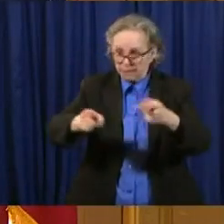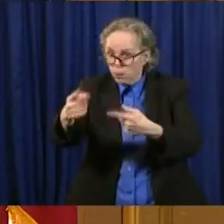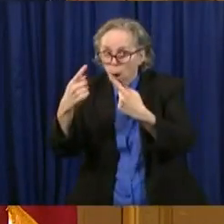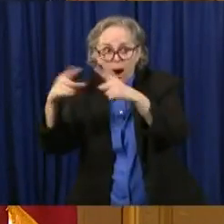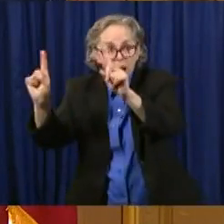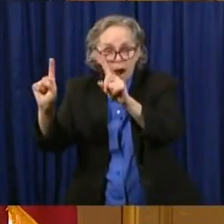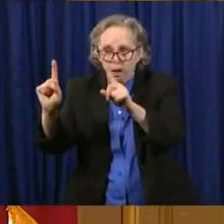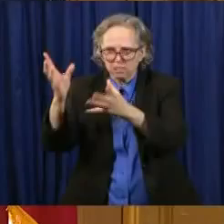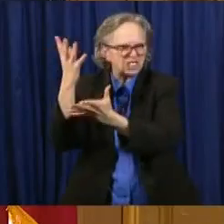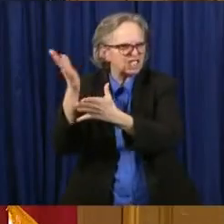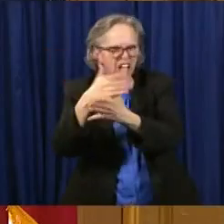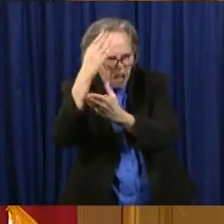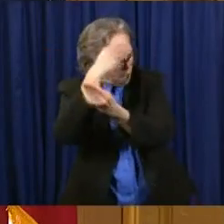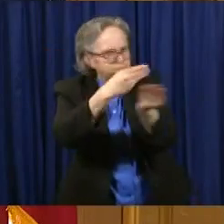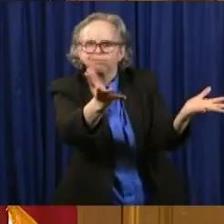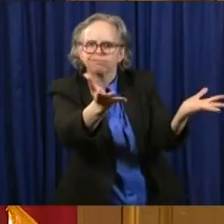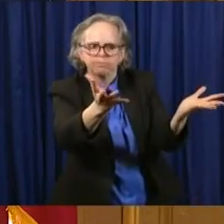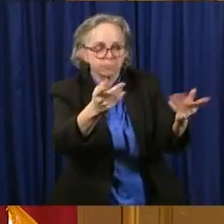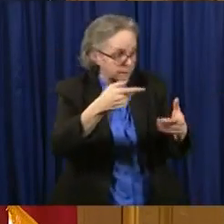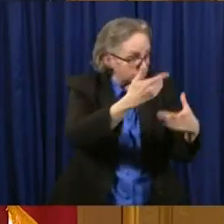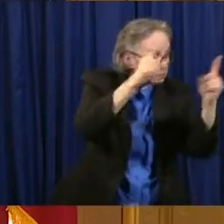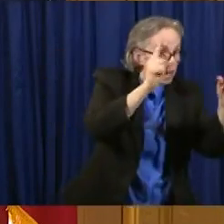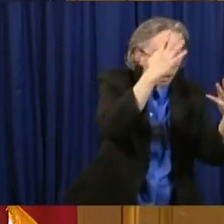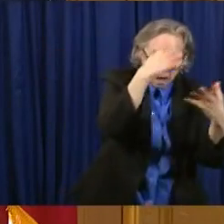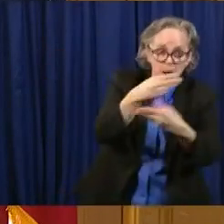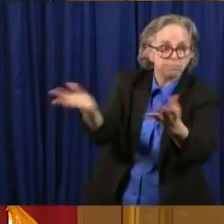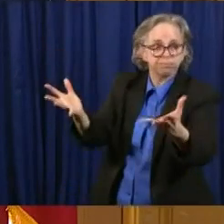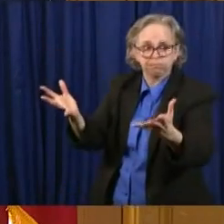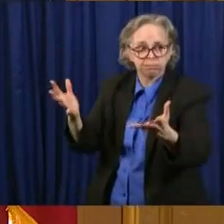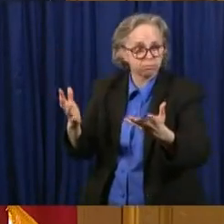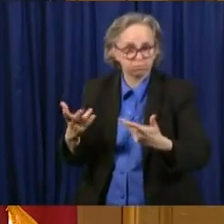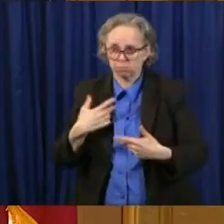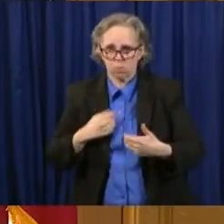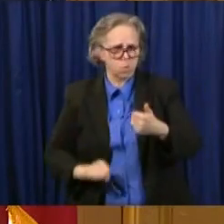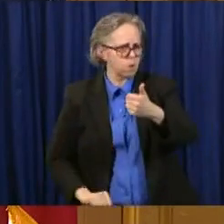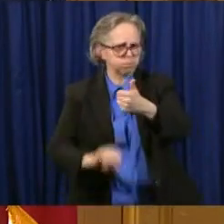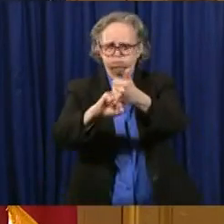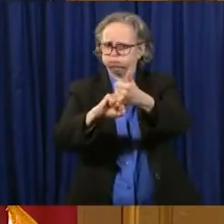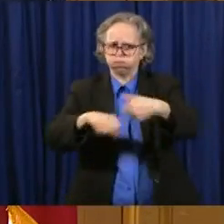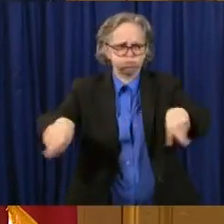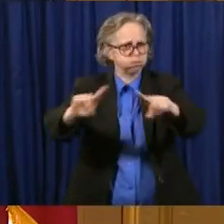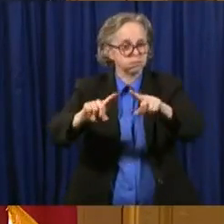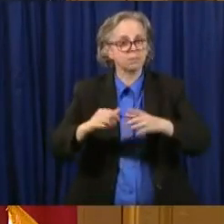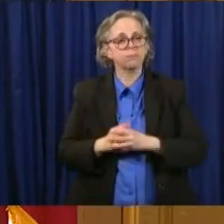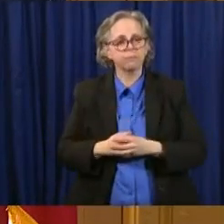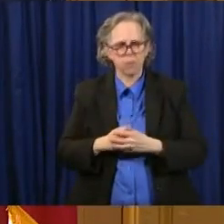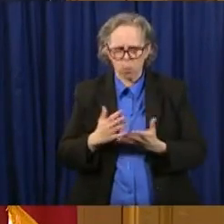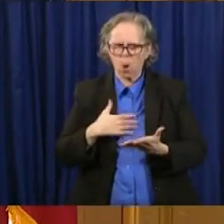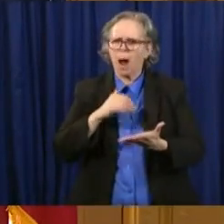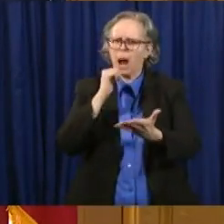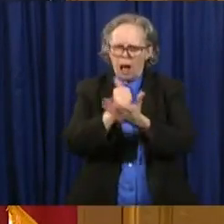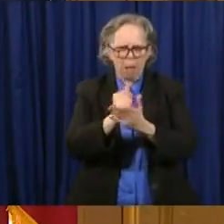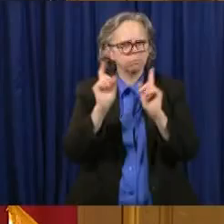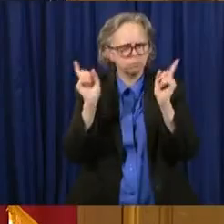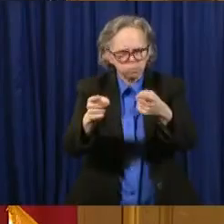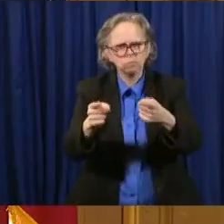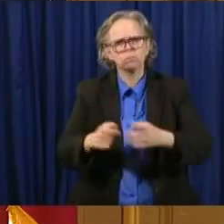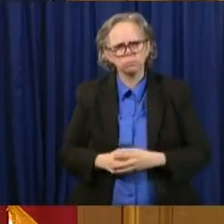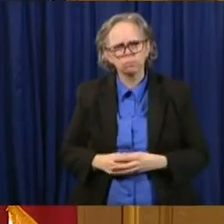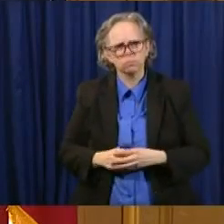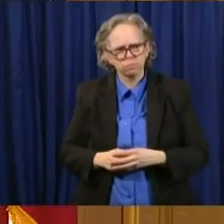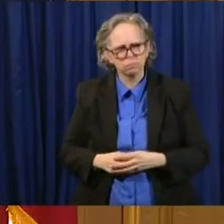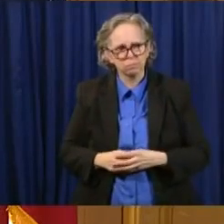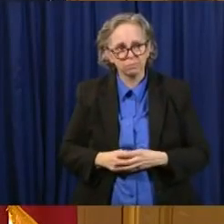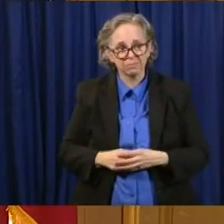practices and give them the guidelines that they need. I think that's going to help them attract customers. It's going to